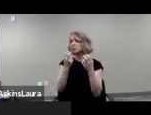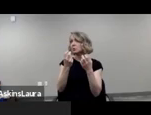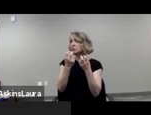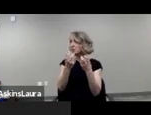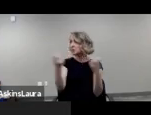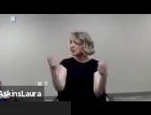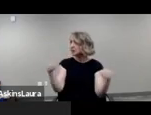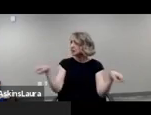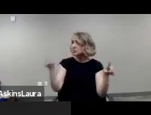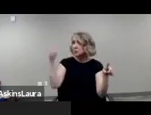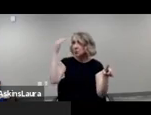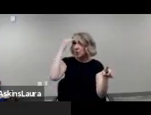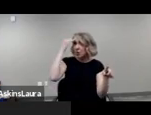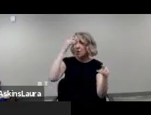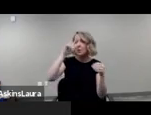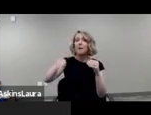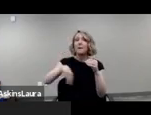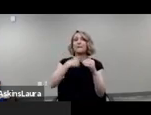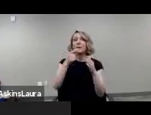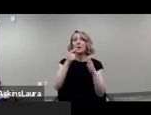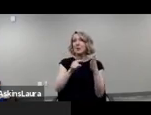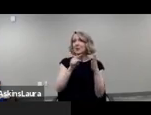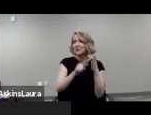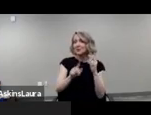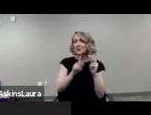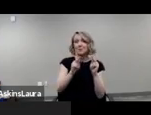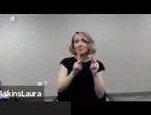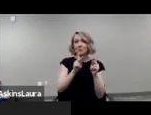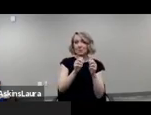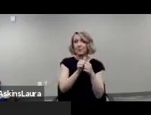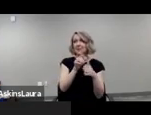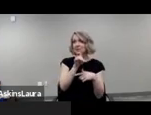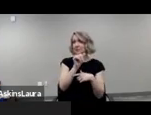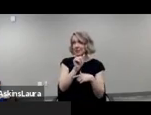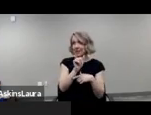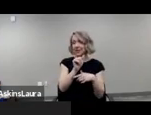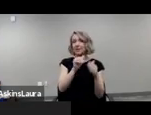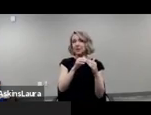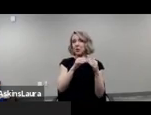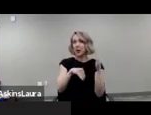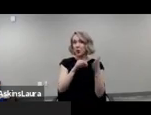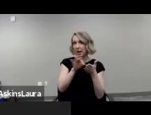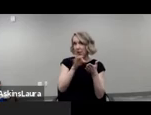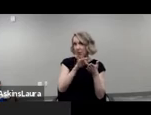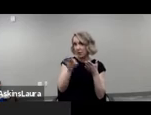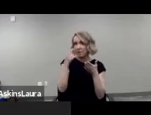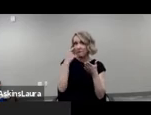that research uh documenting an undercount of people with disabilities in the decennial census